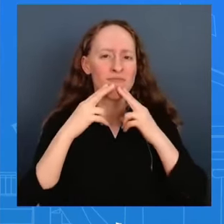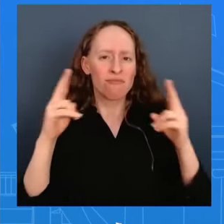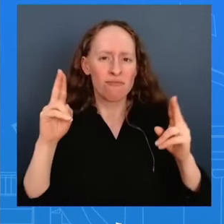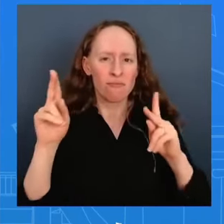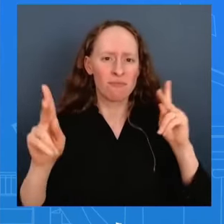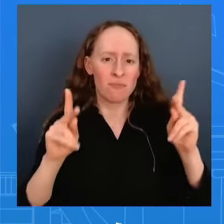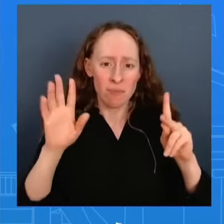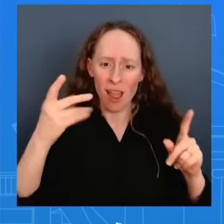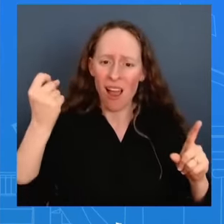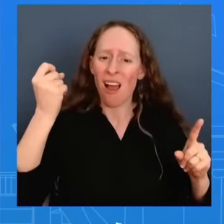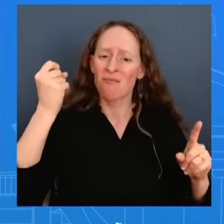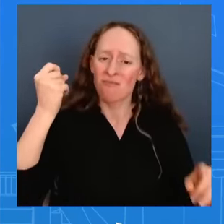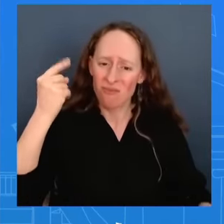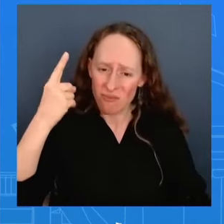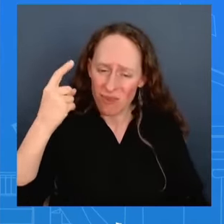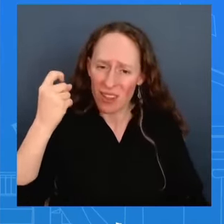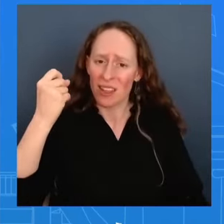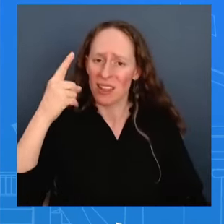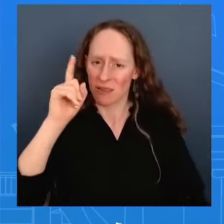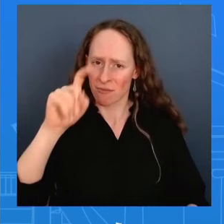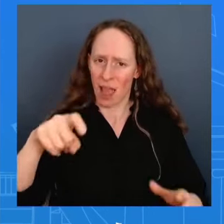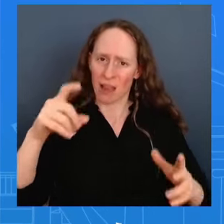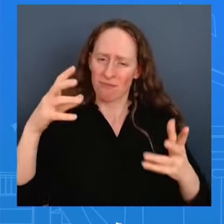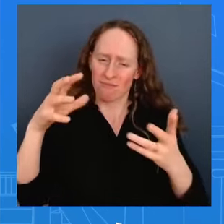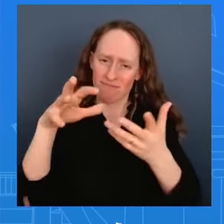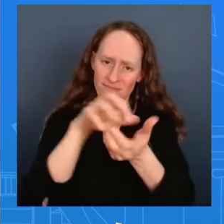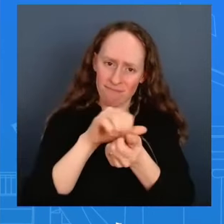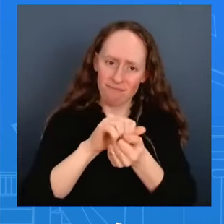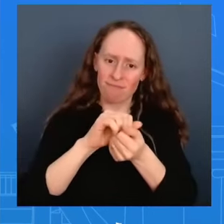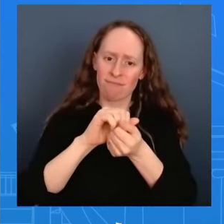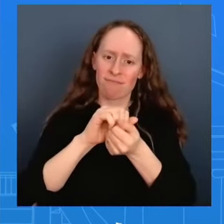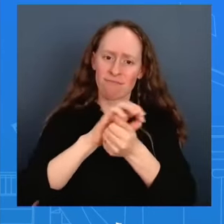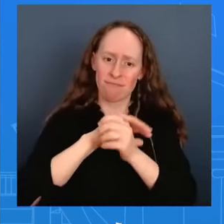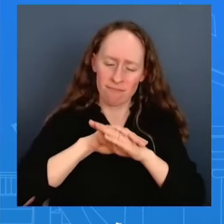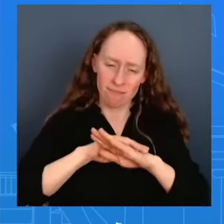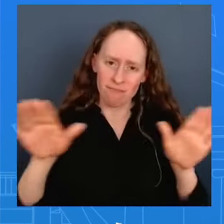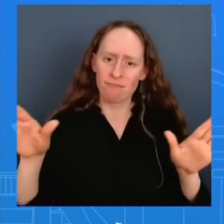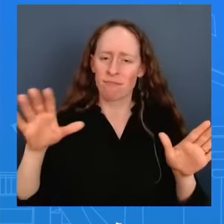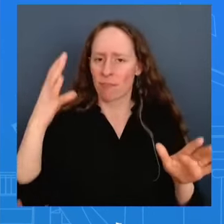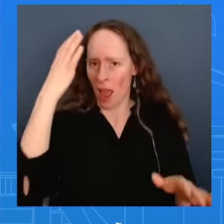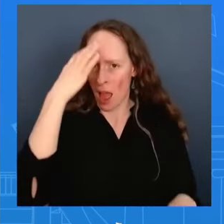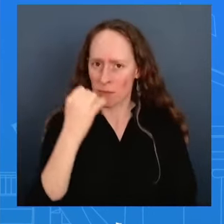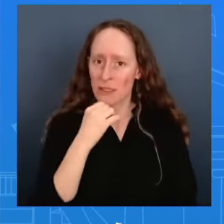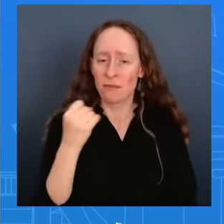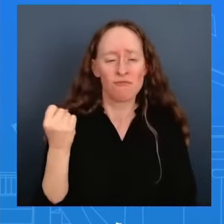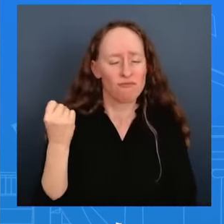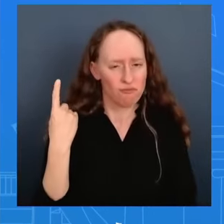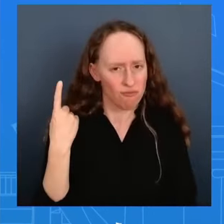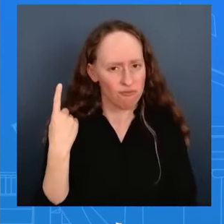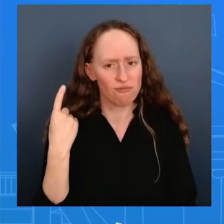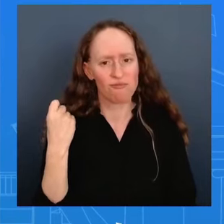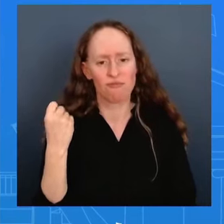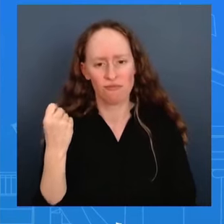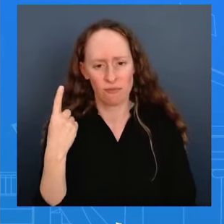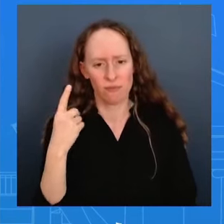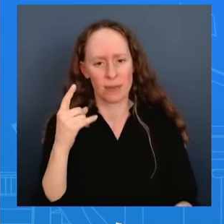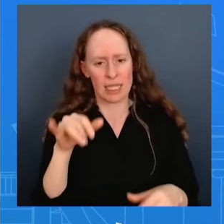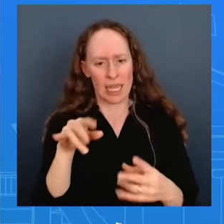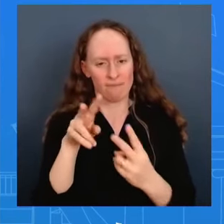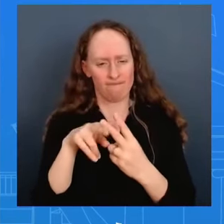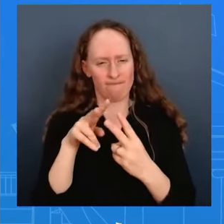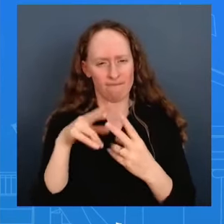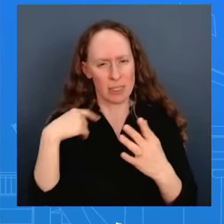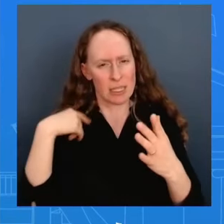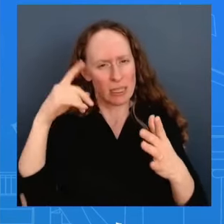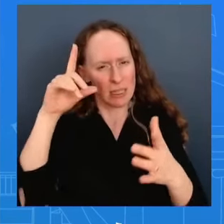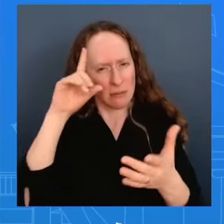operation is actually really important this is something that we believe in that we want to see as well that's why we've offered our own